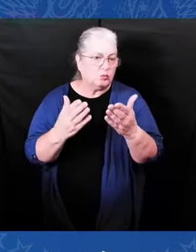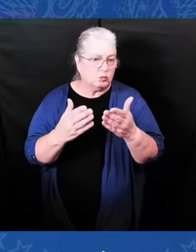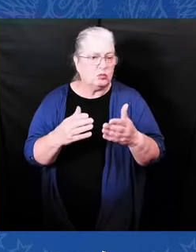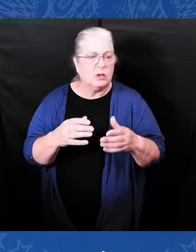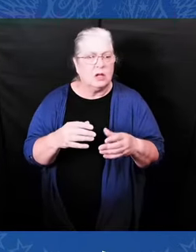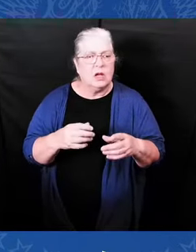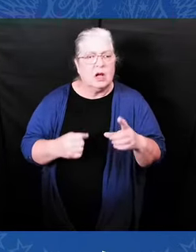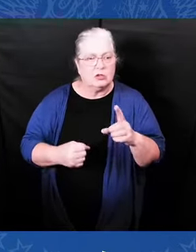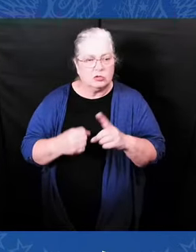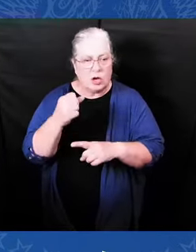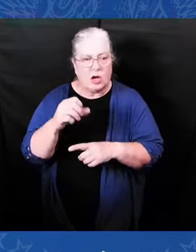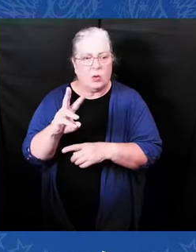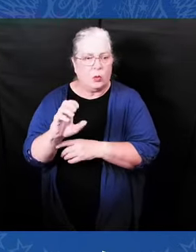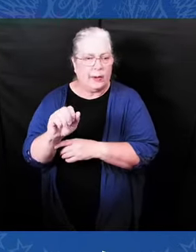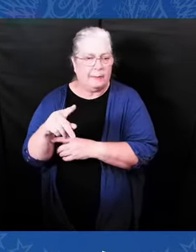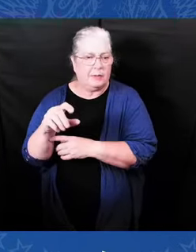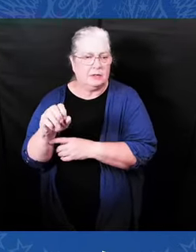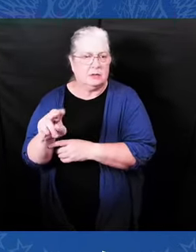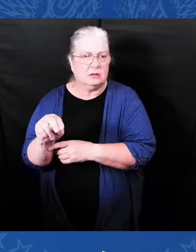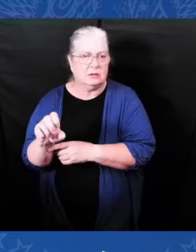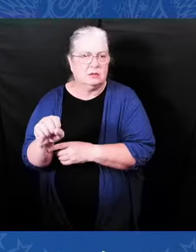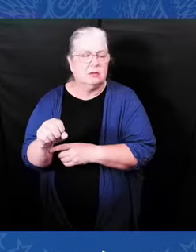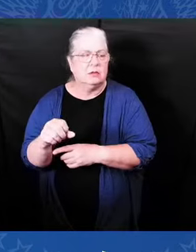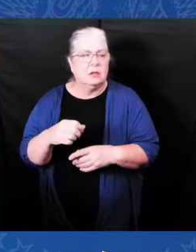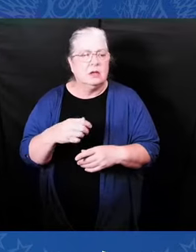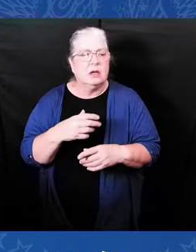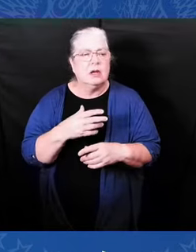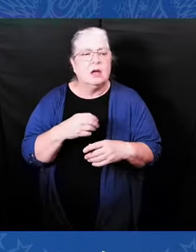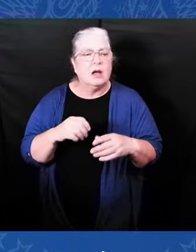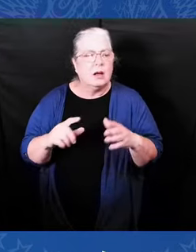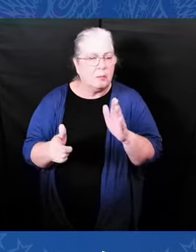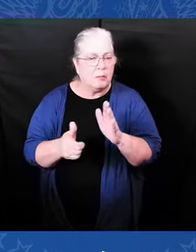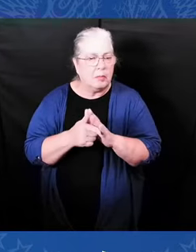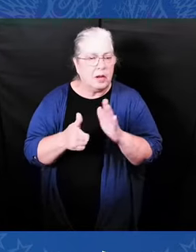Vote Act, Joe Biden will sign them.